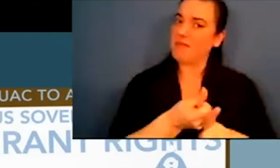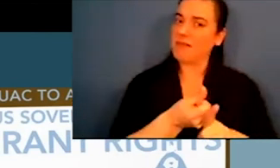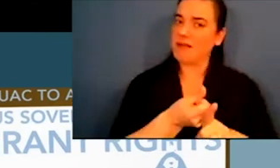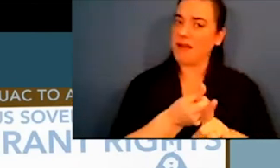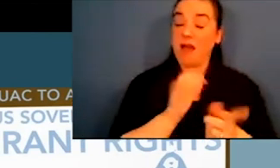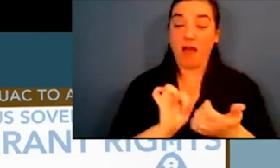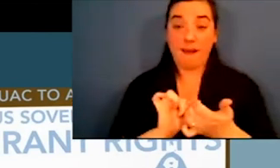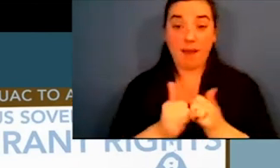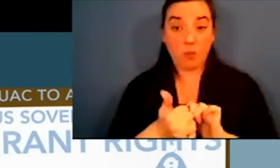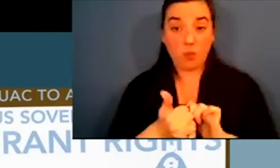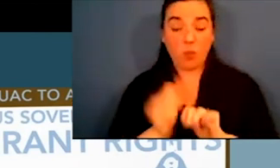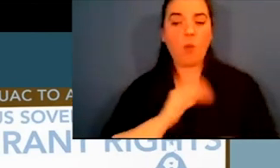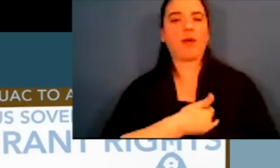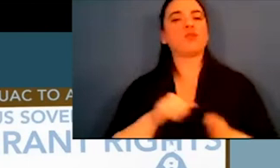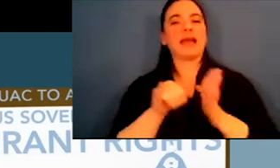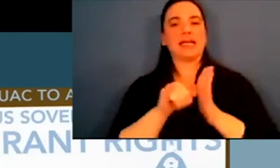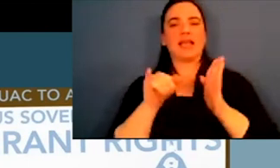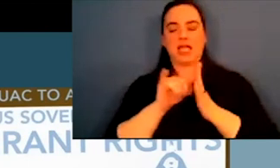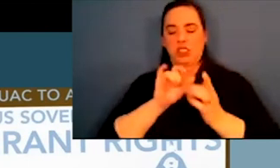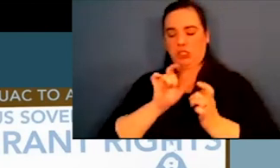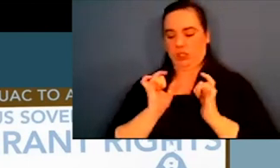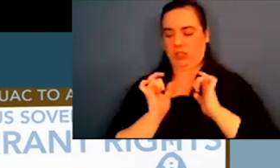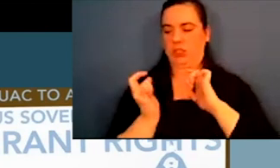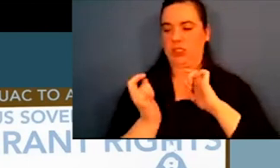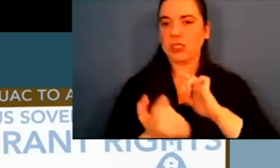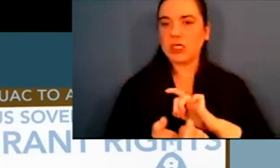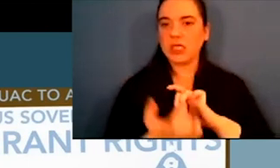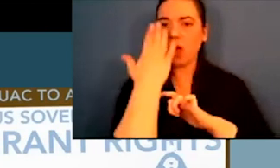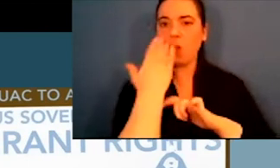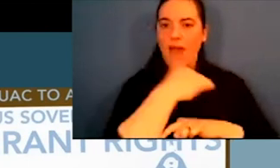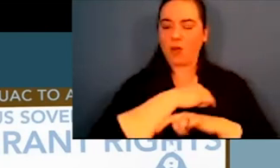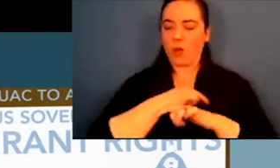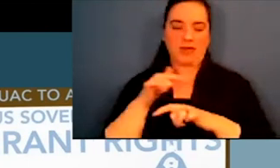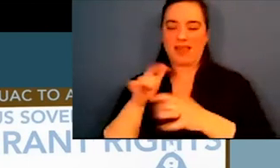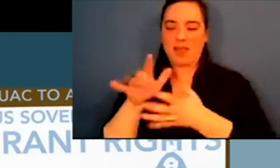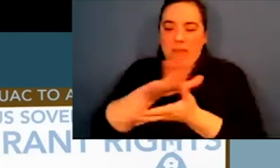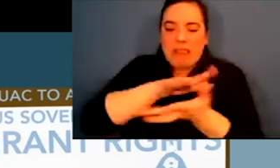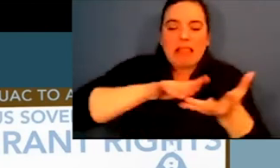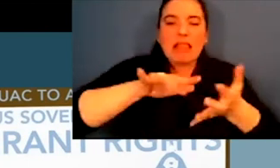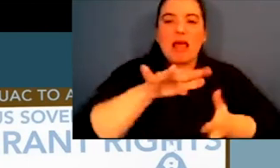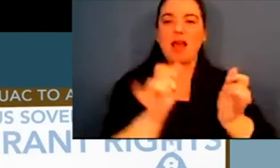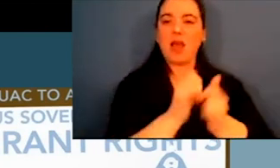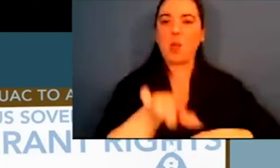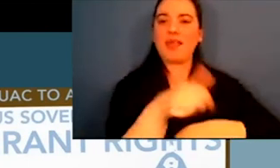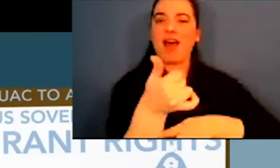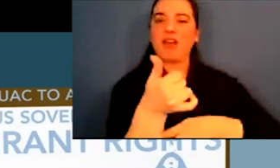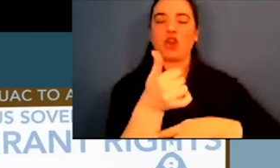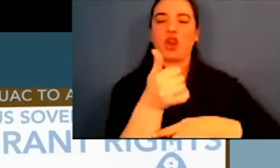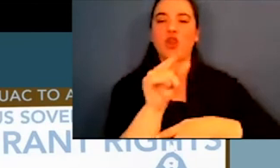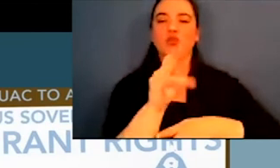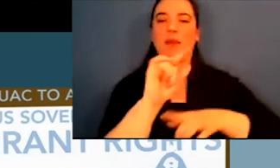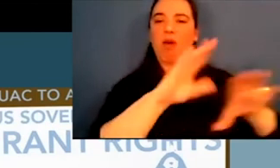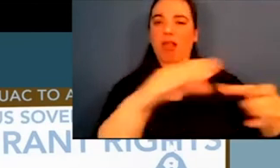This impacts our identity, and it does it in a number of ways so our identities have shifted with time,